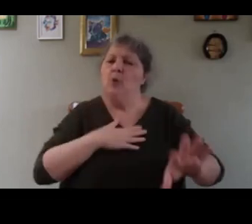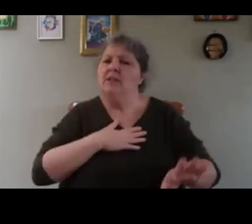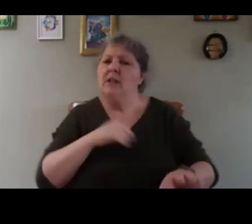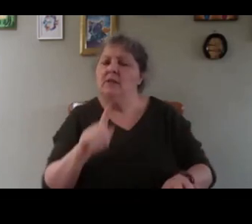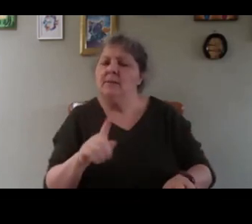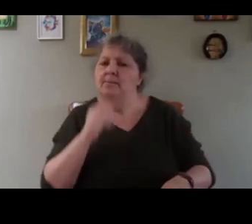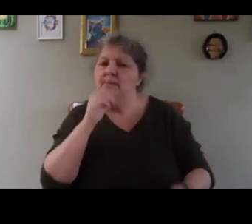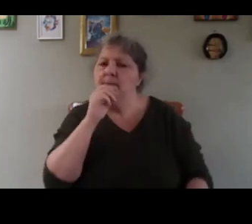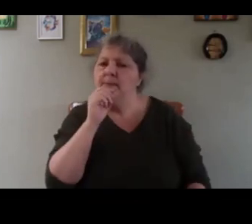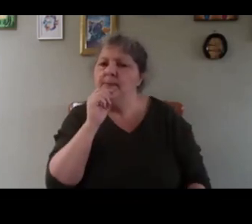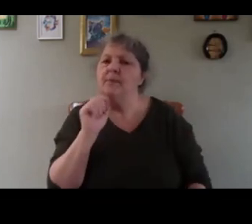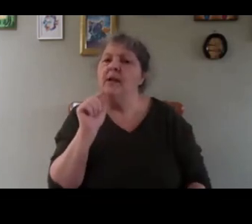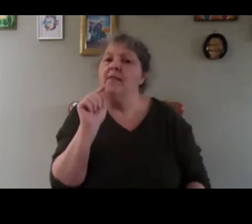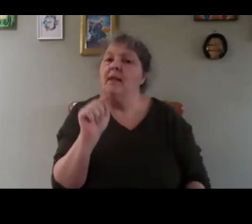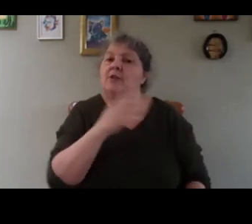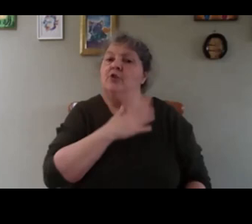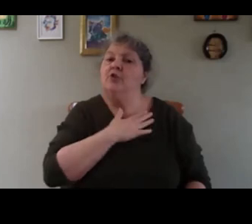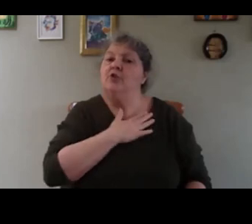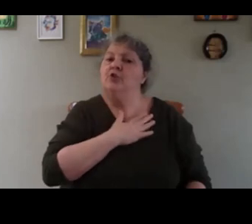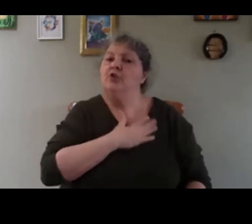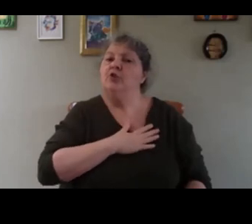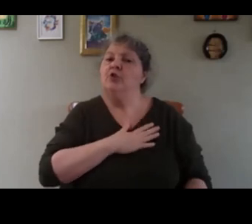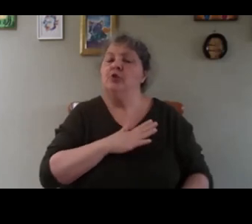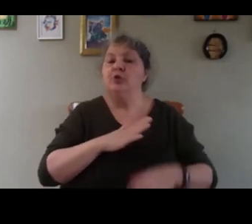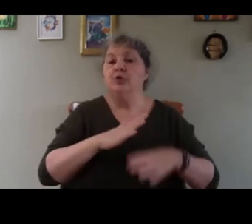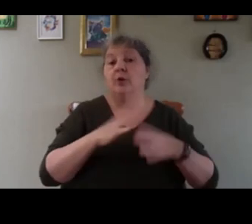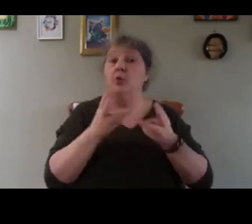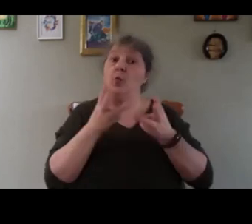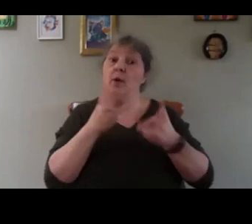so that's just the frame, way it's made